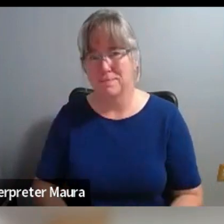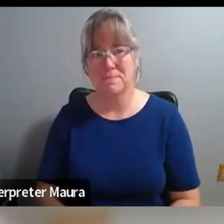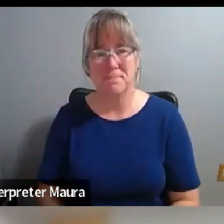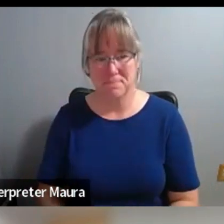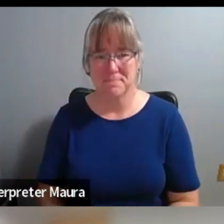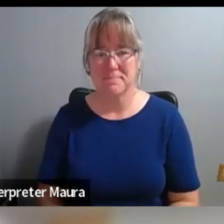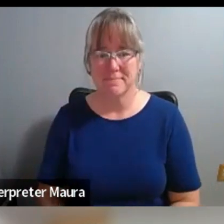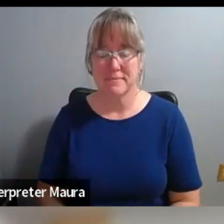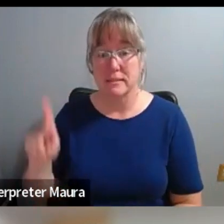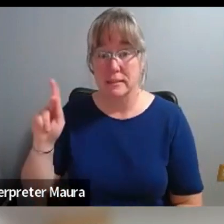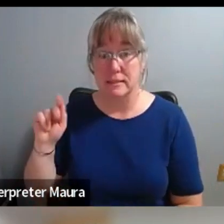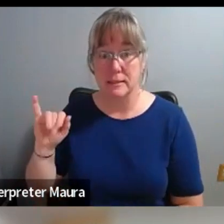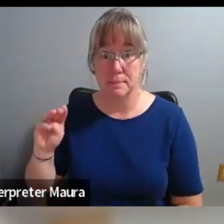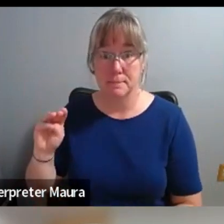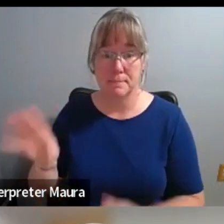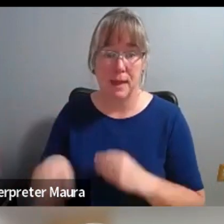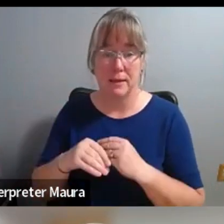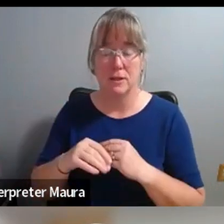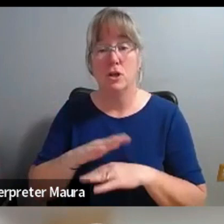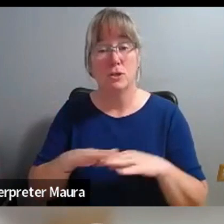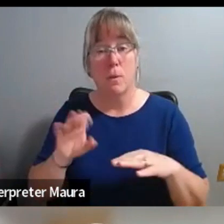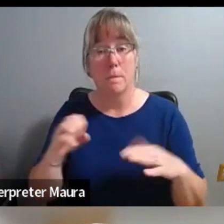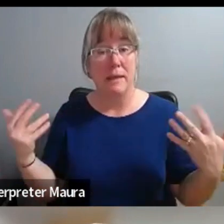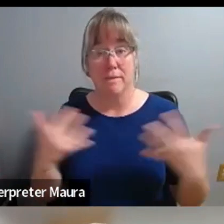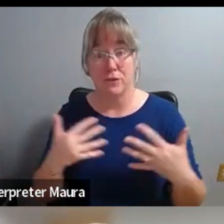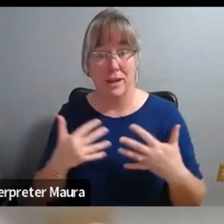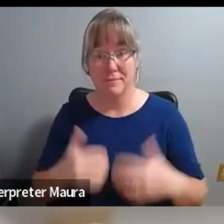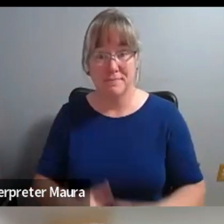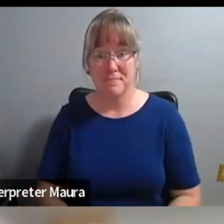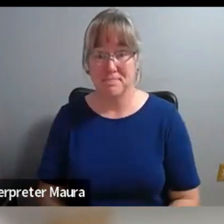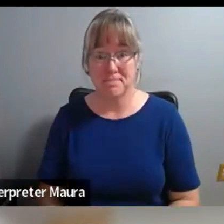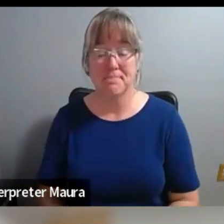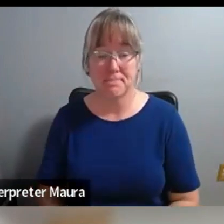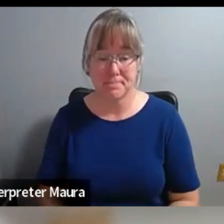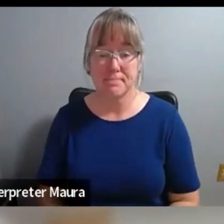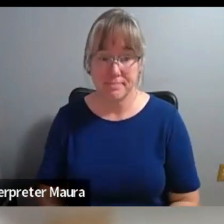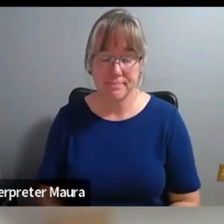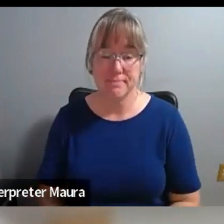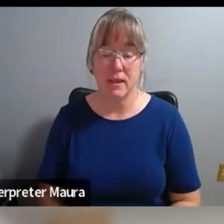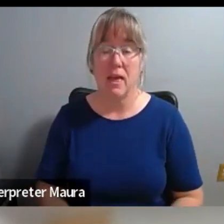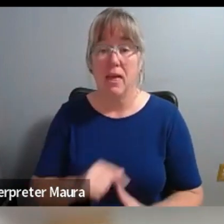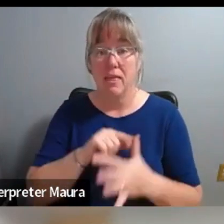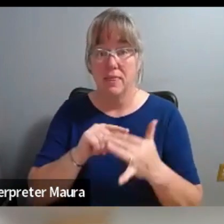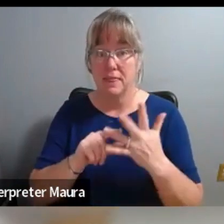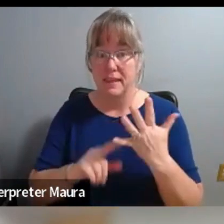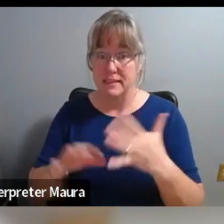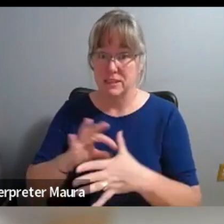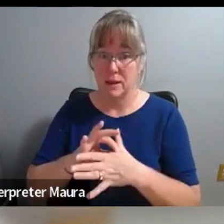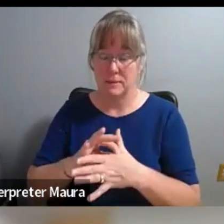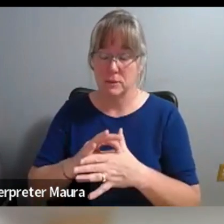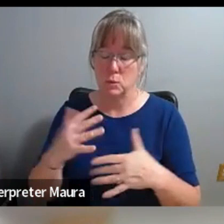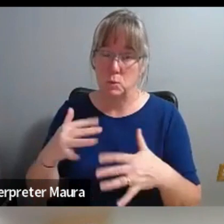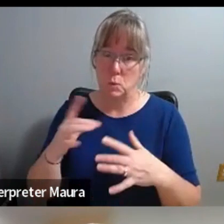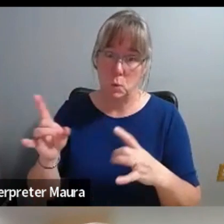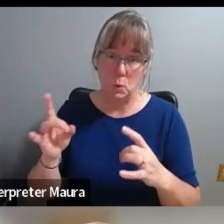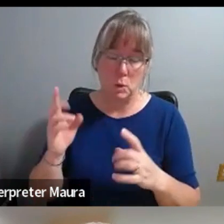I would just add, don't be afraid because the topics, which might be the hardest. And I'm thinking, you know,